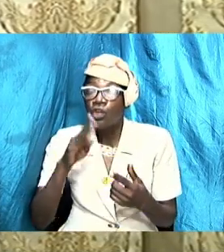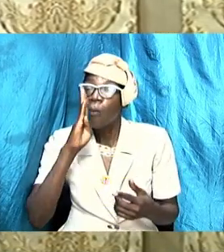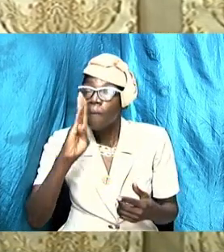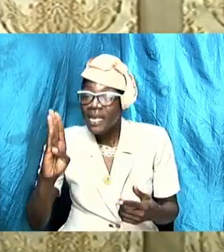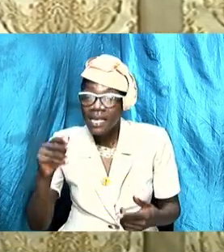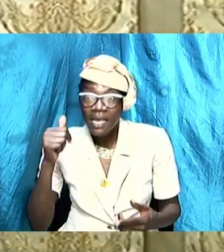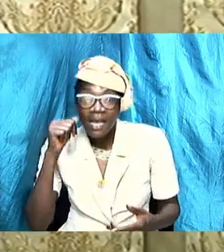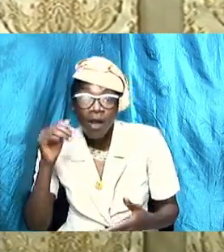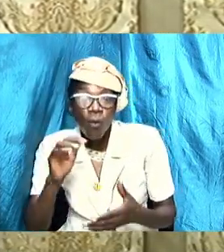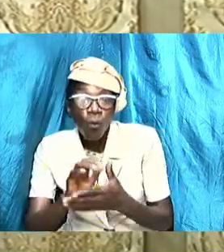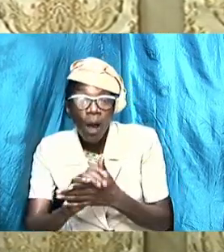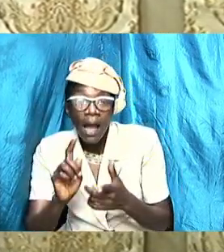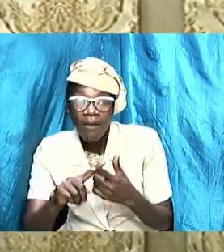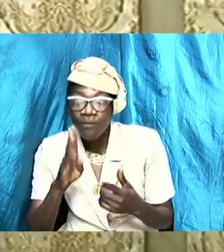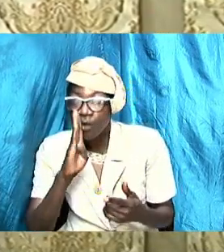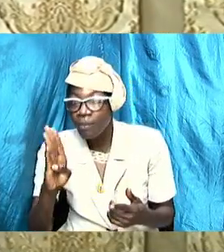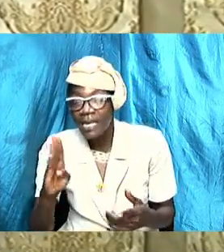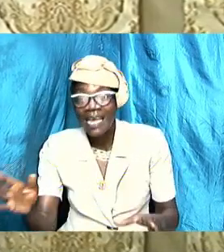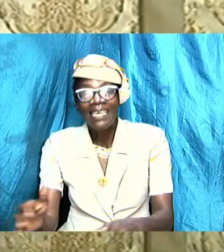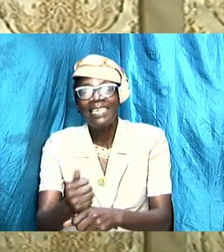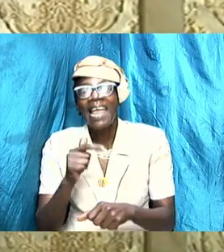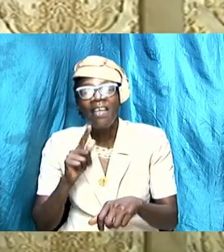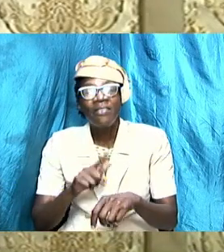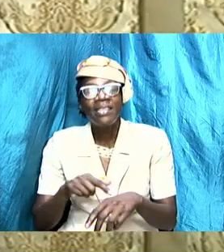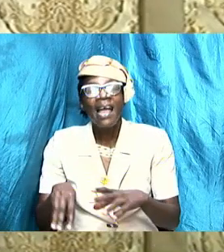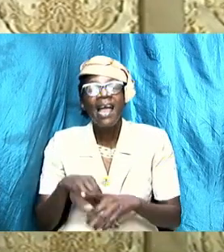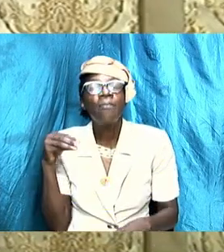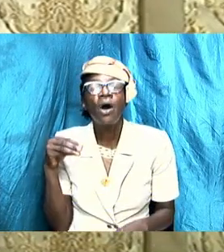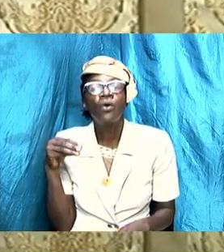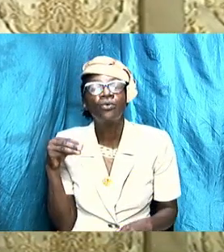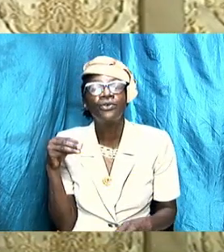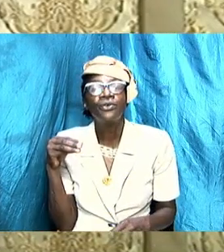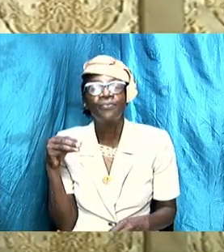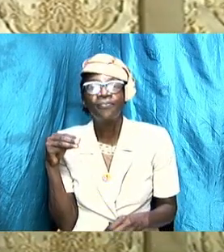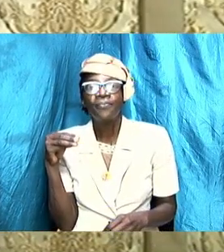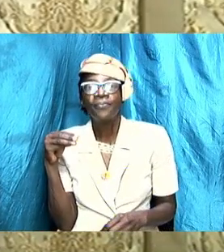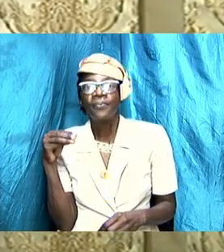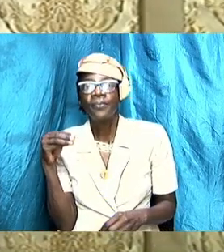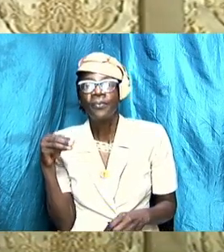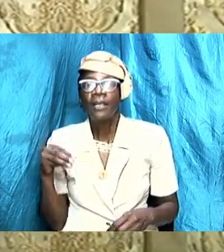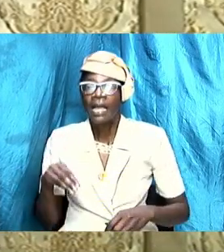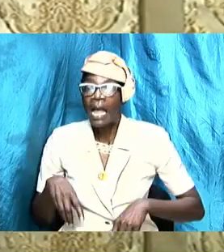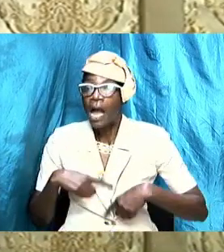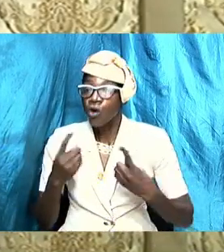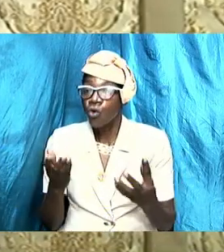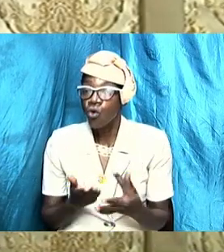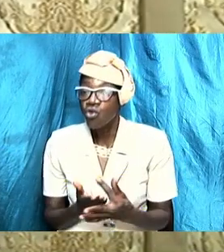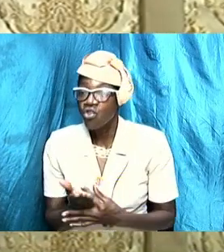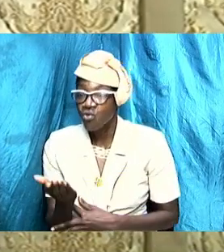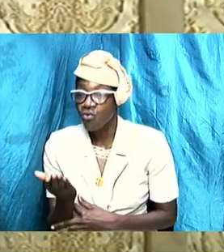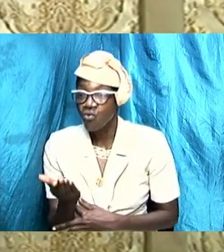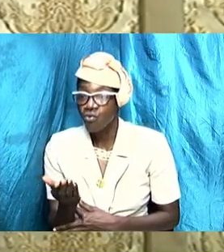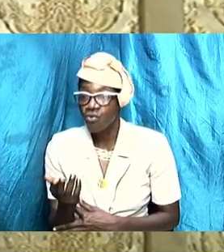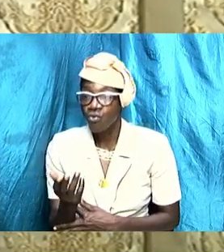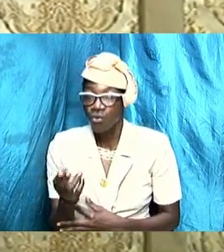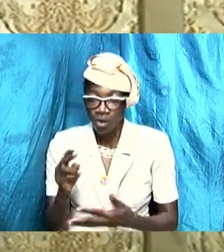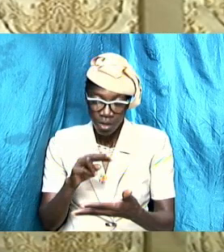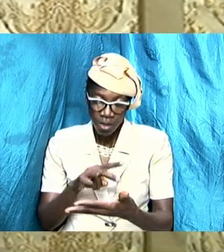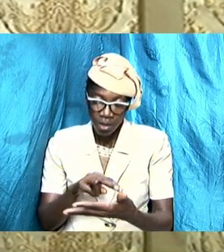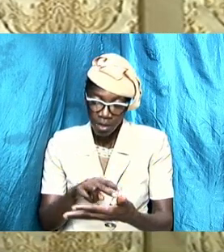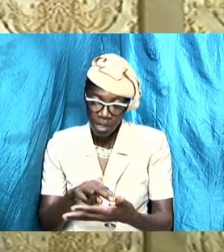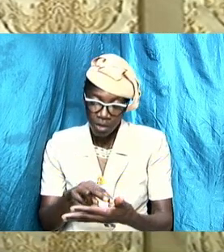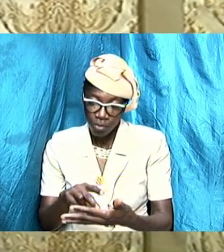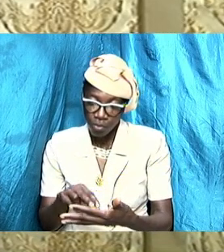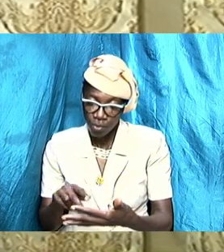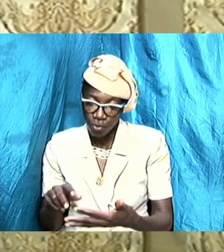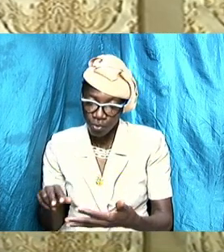to be to take the time out yes and to go through these notes and when I say notes we didn't